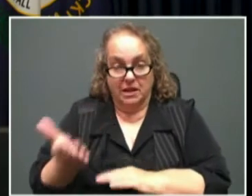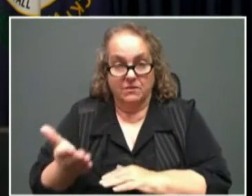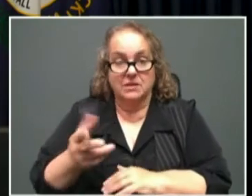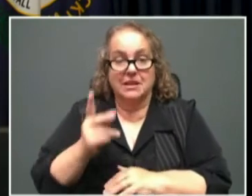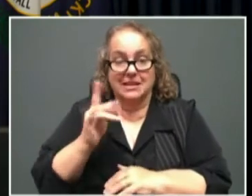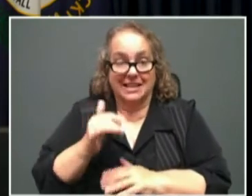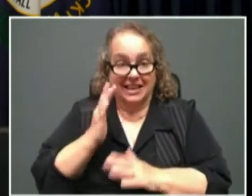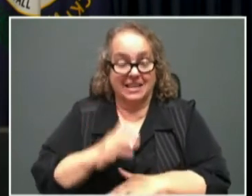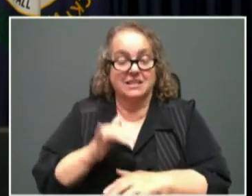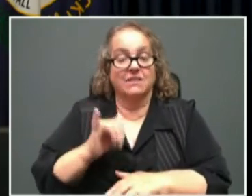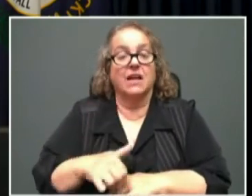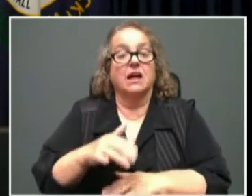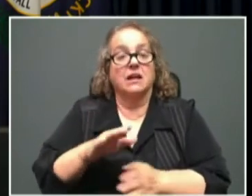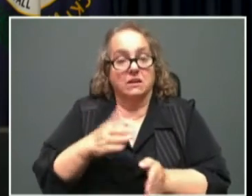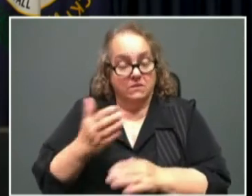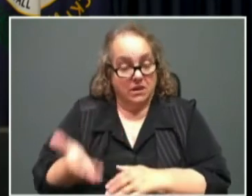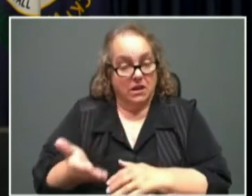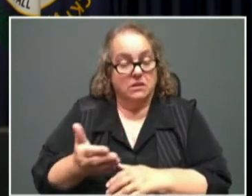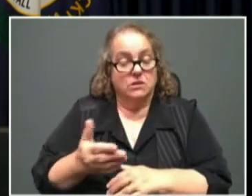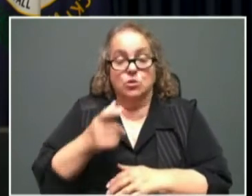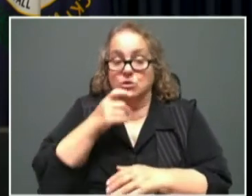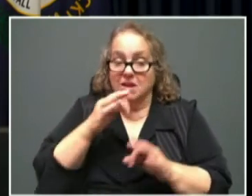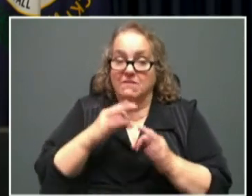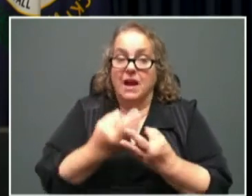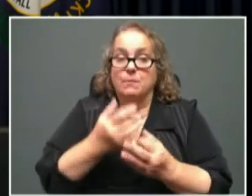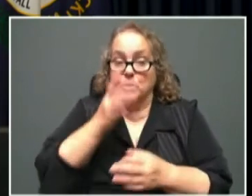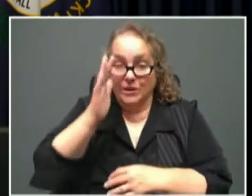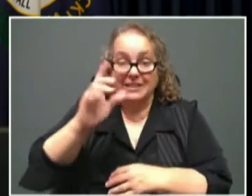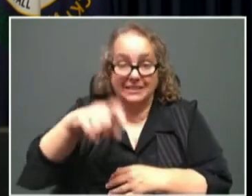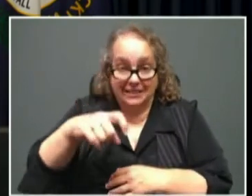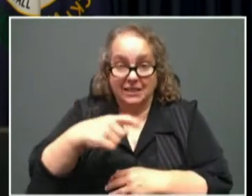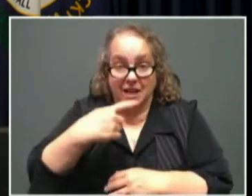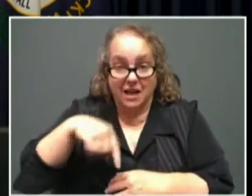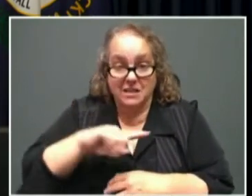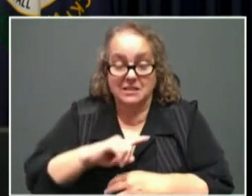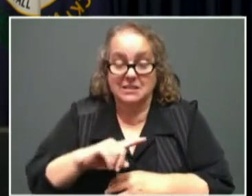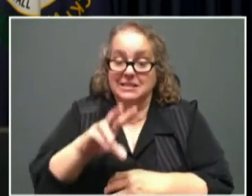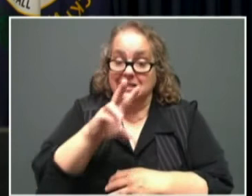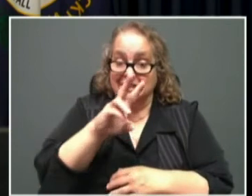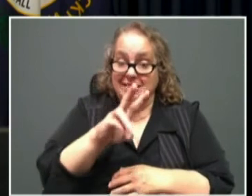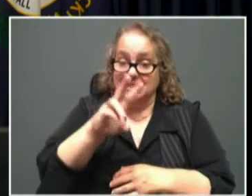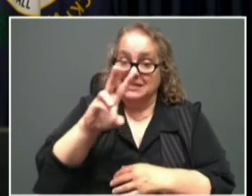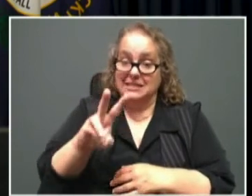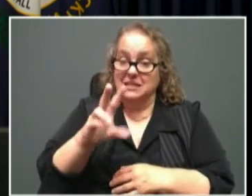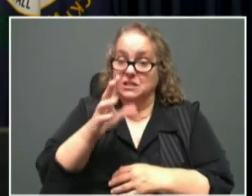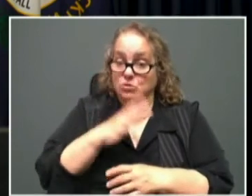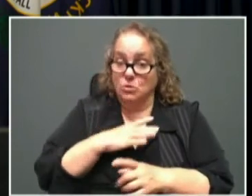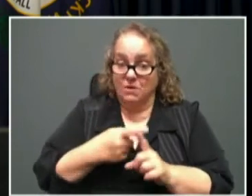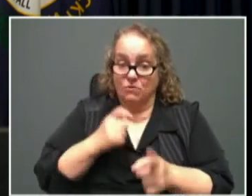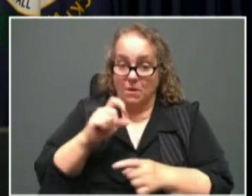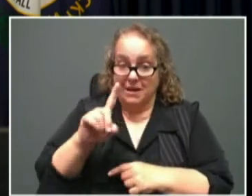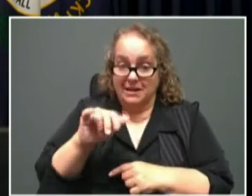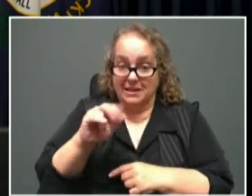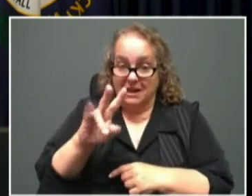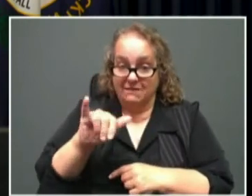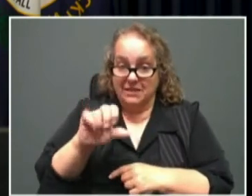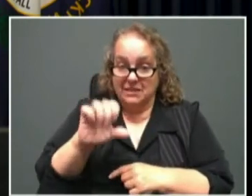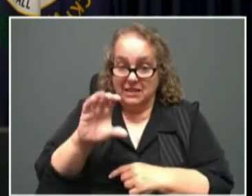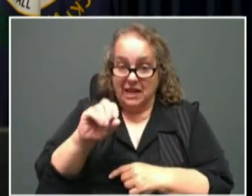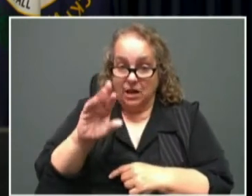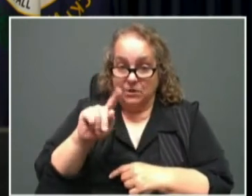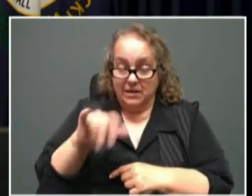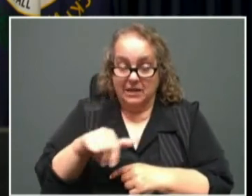we've lost whose families are going to need us. There's a 66-year-old woman from Davis County, that is in April,